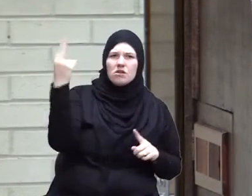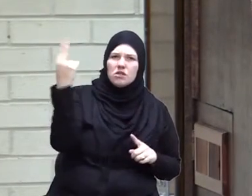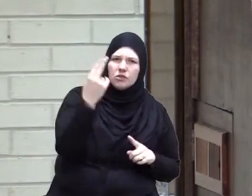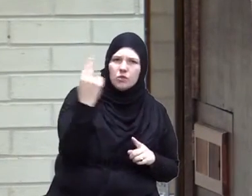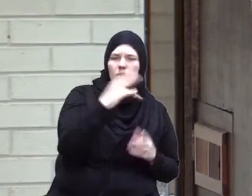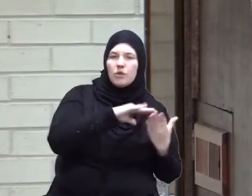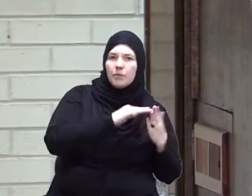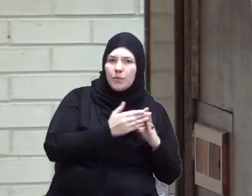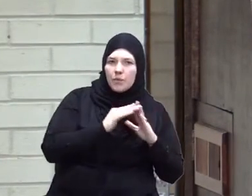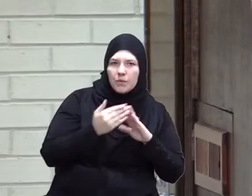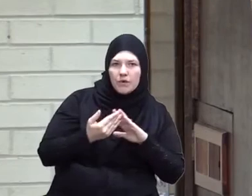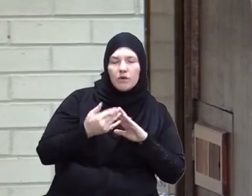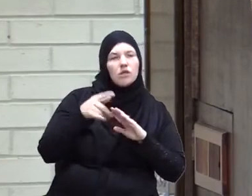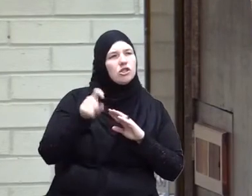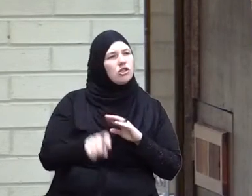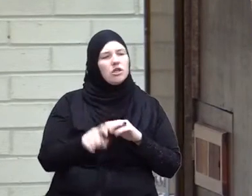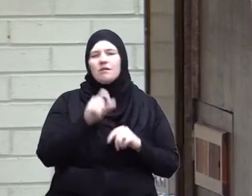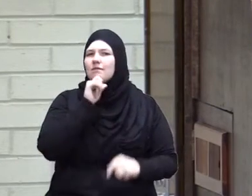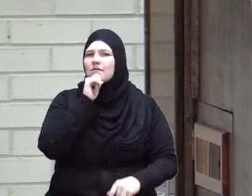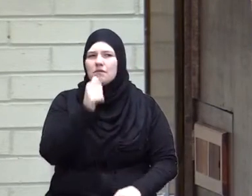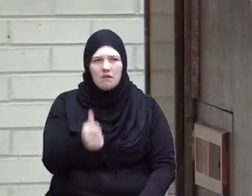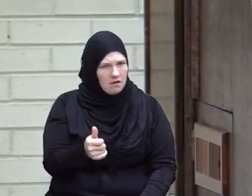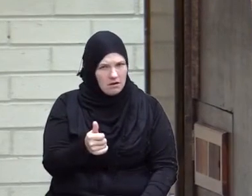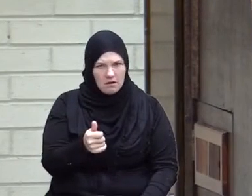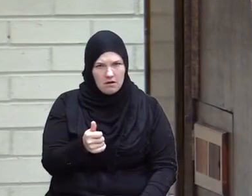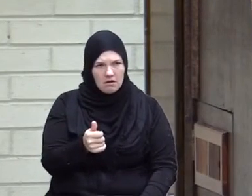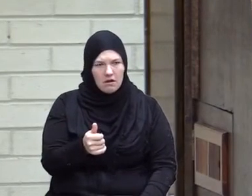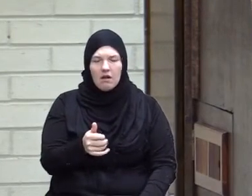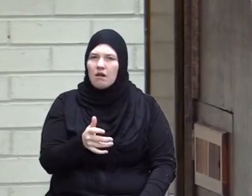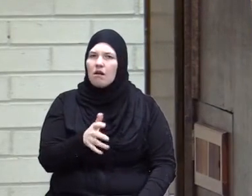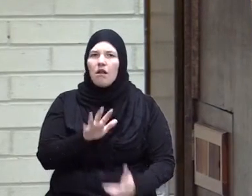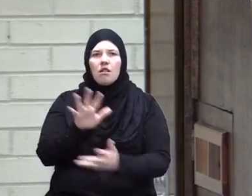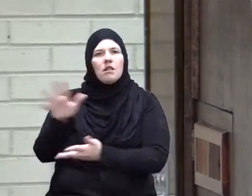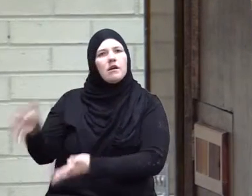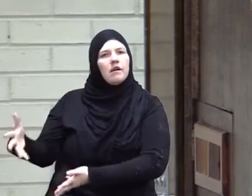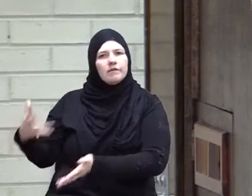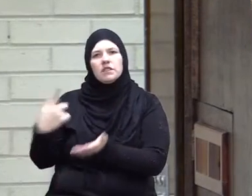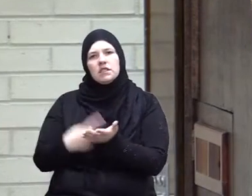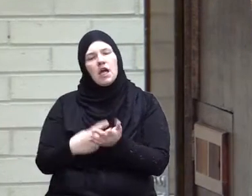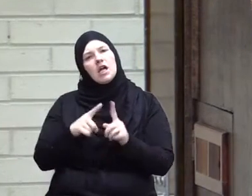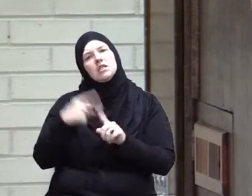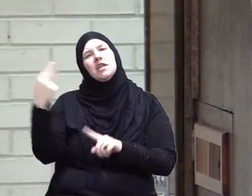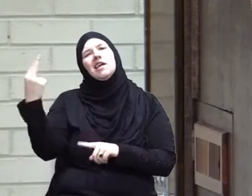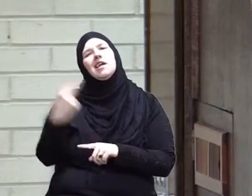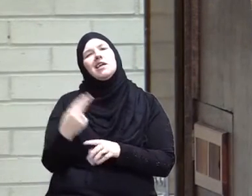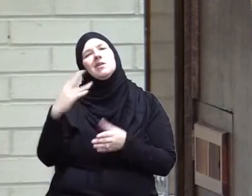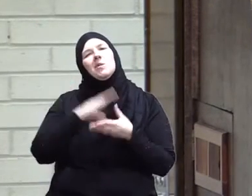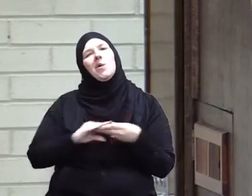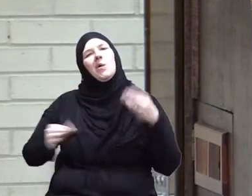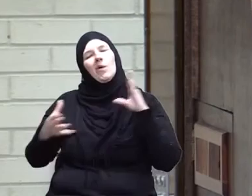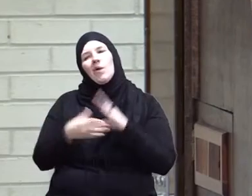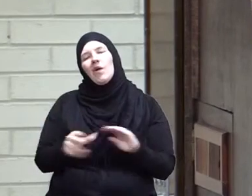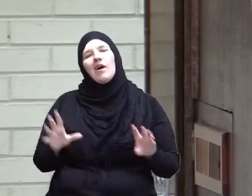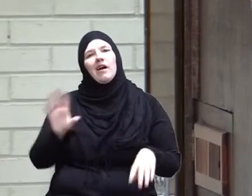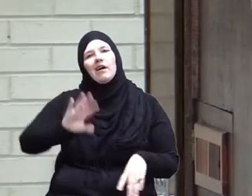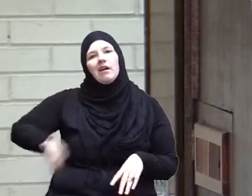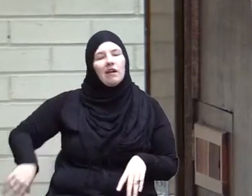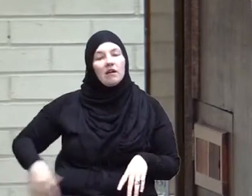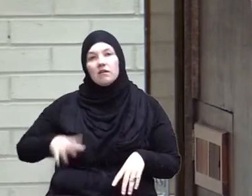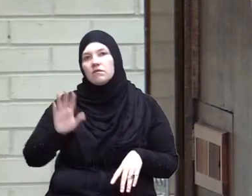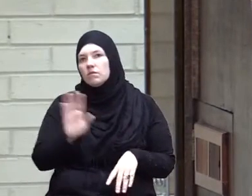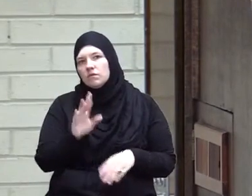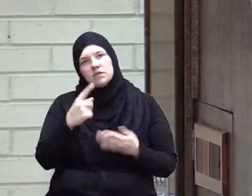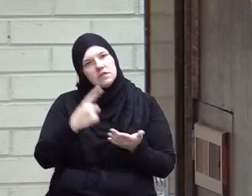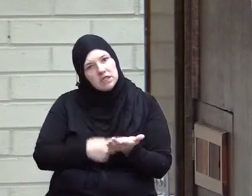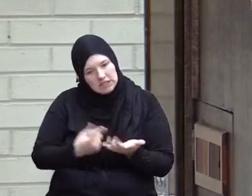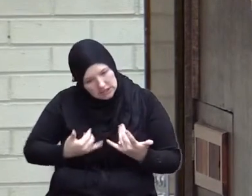community we should not leave the discussion as a historic story the discussion is